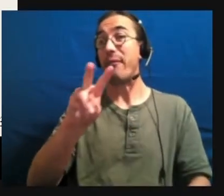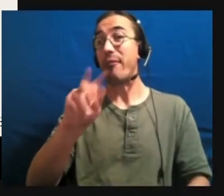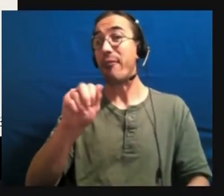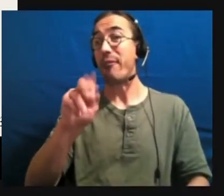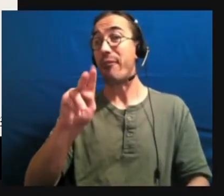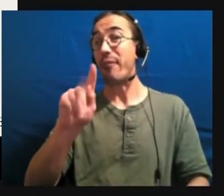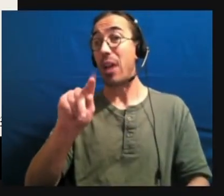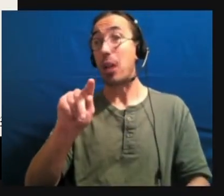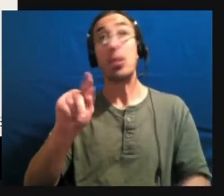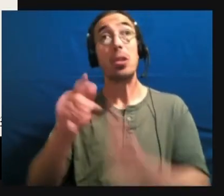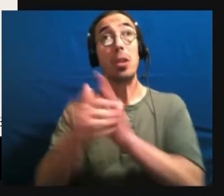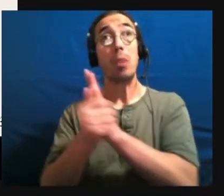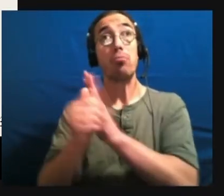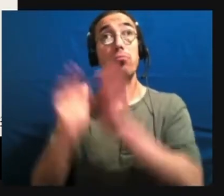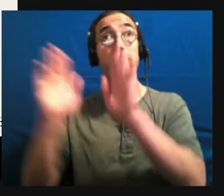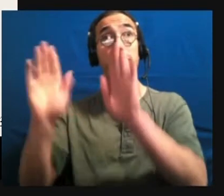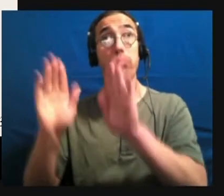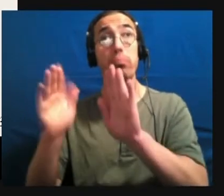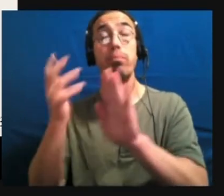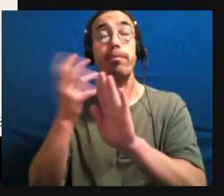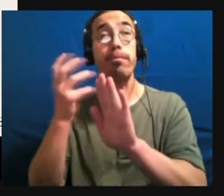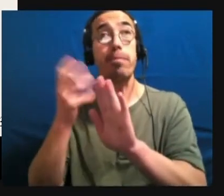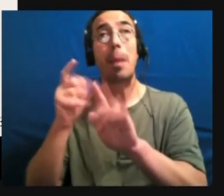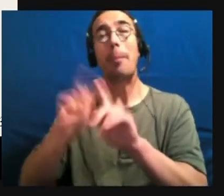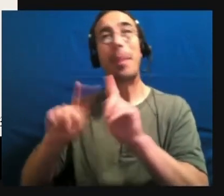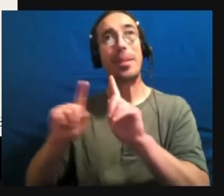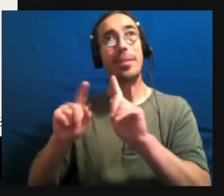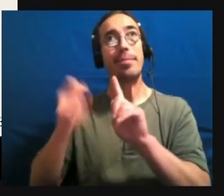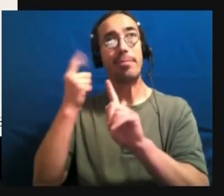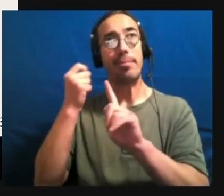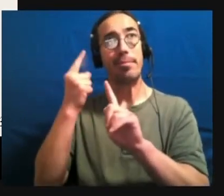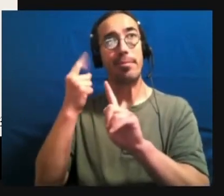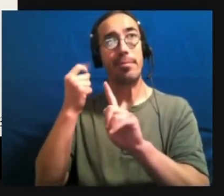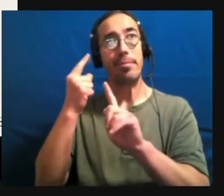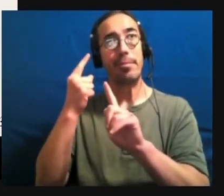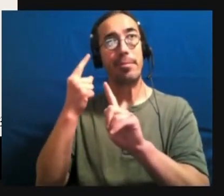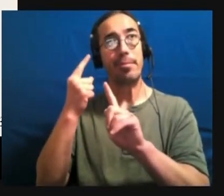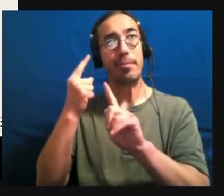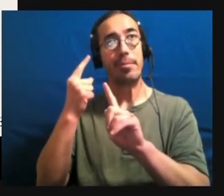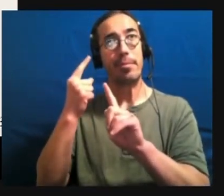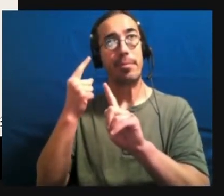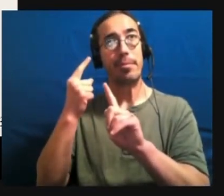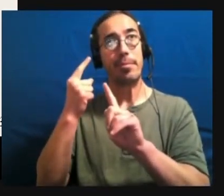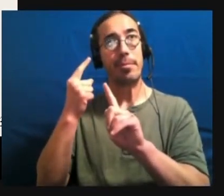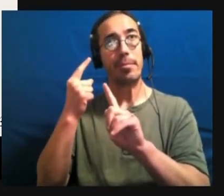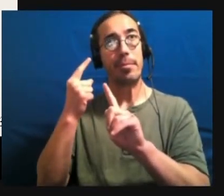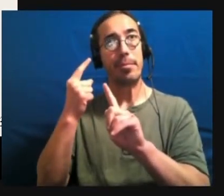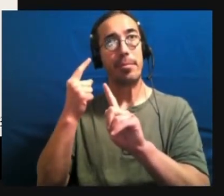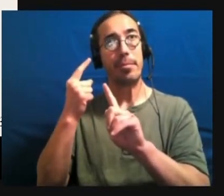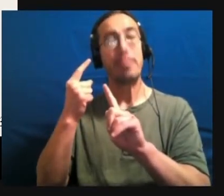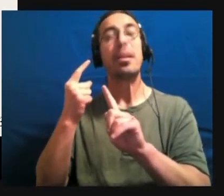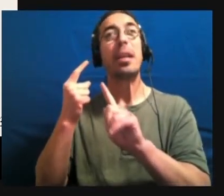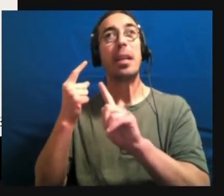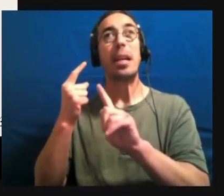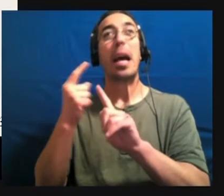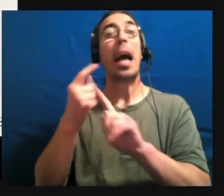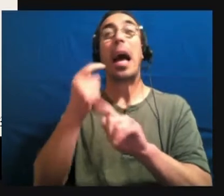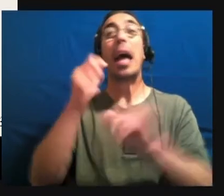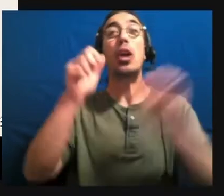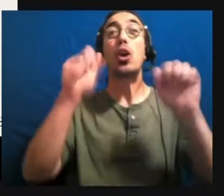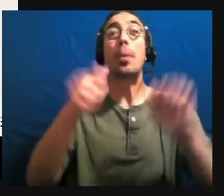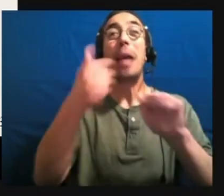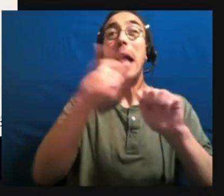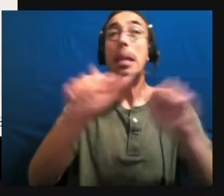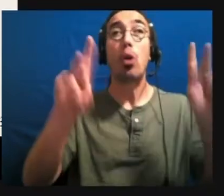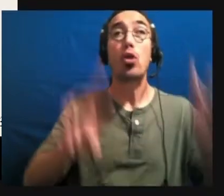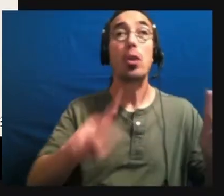they are not, uh, any more common than savants who are elastic. And so one of